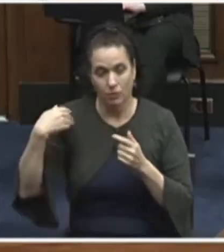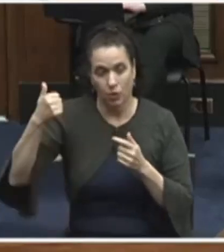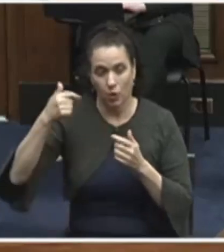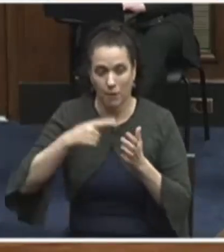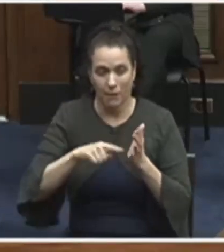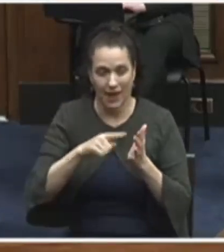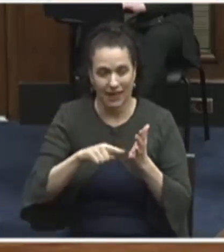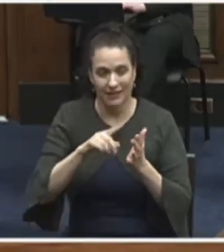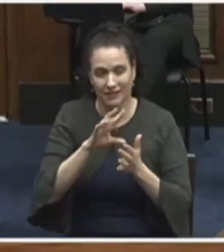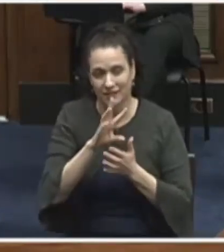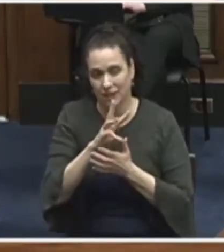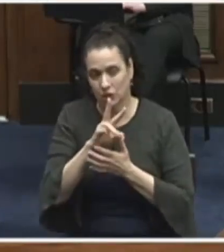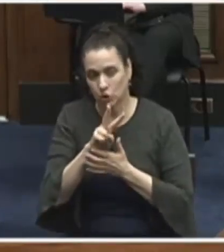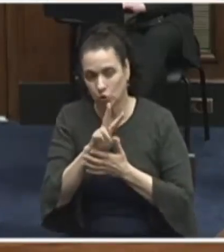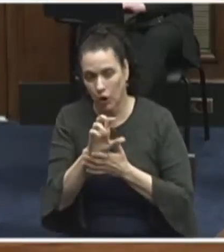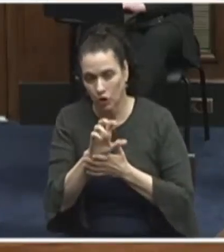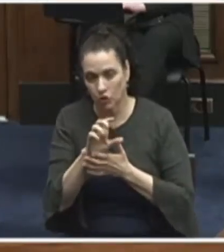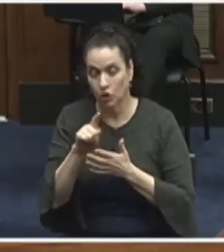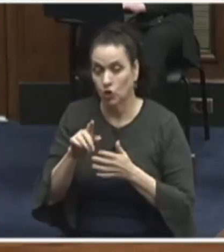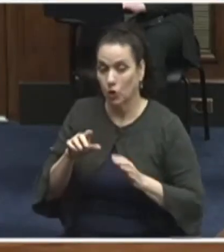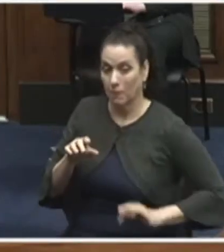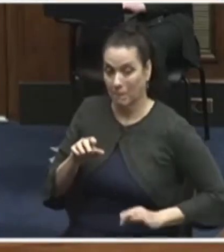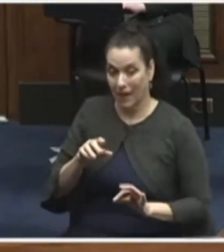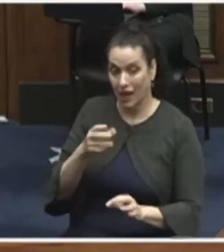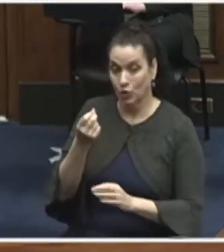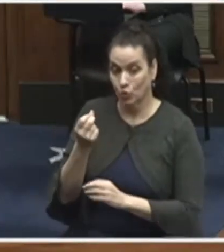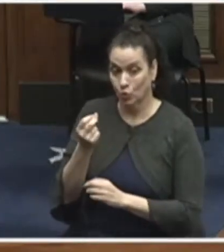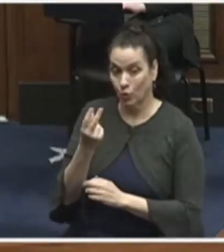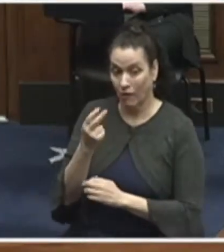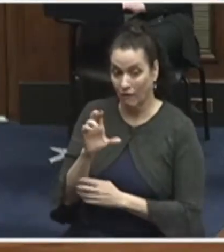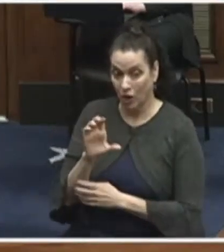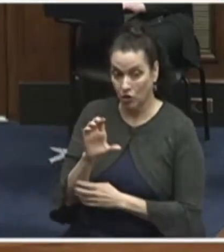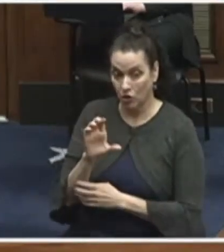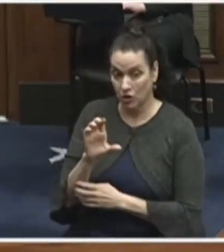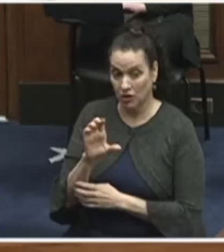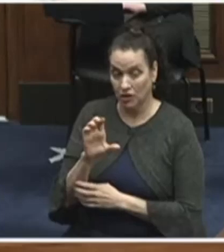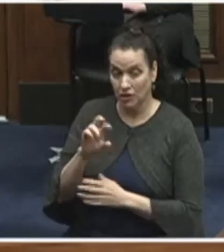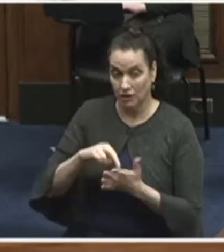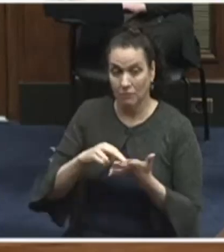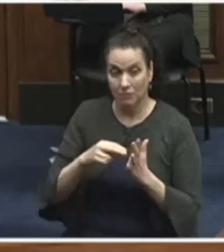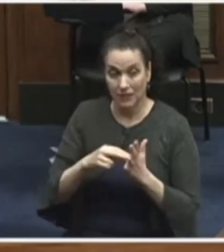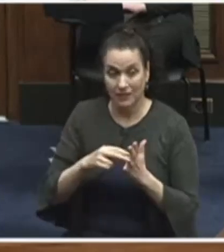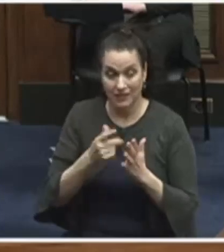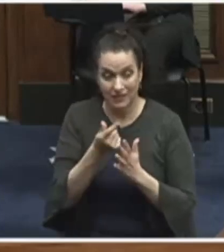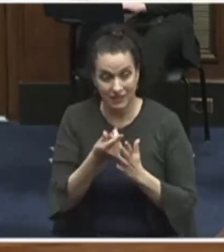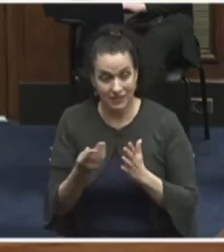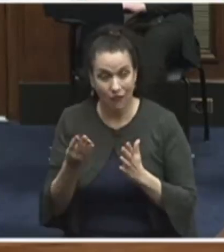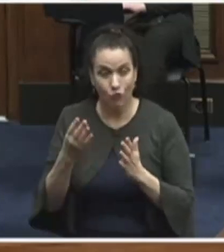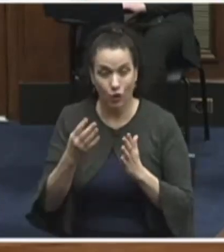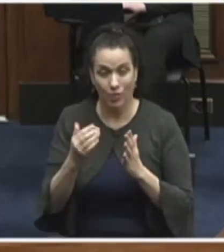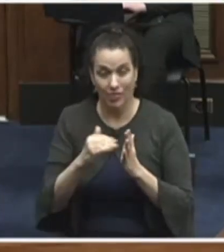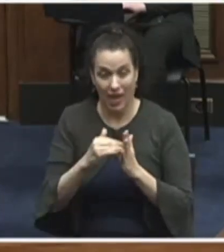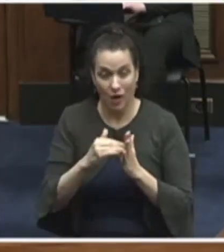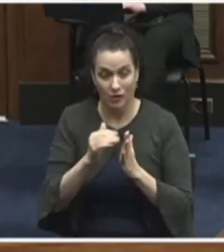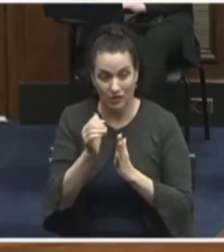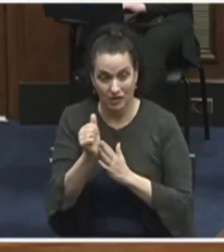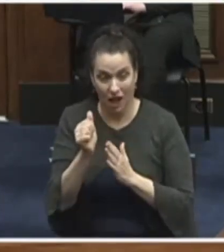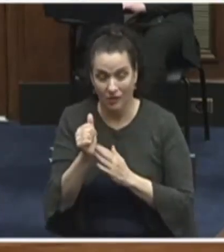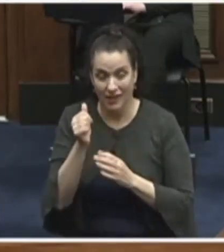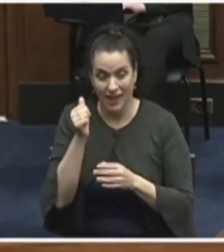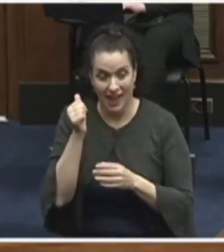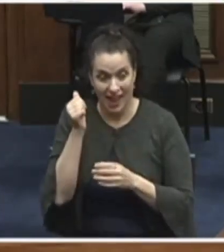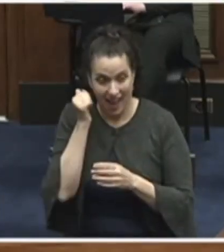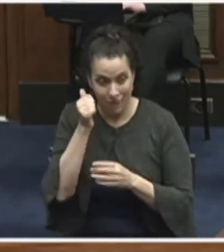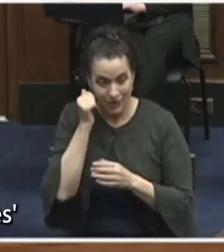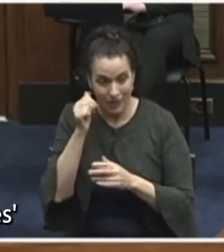and then you pay around $1,200, now that's thousands of dollars more that everyday people could be